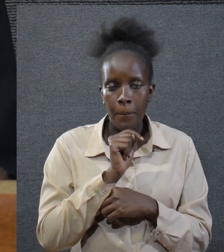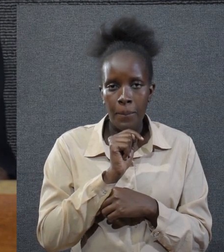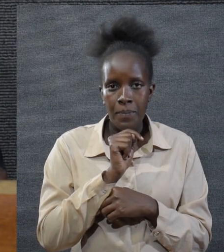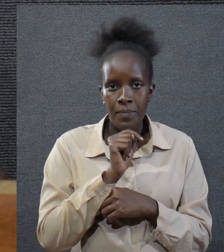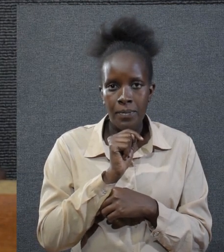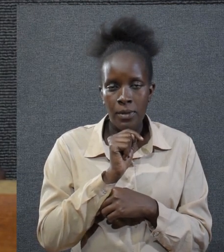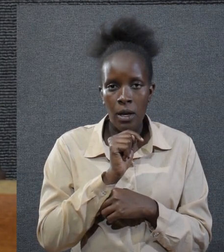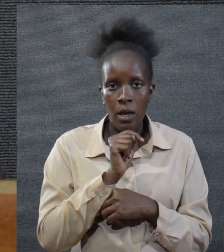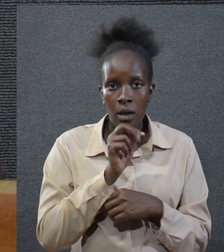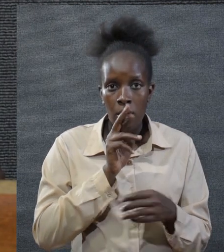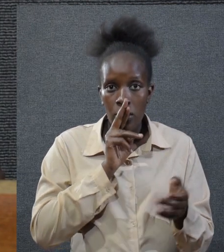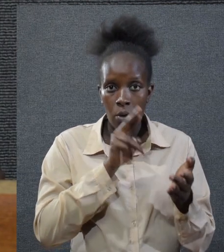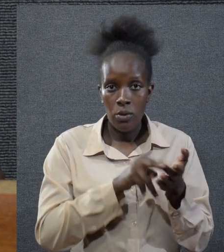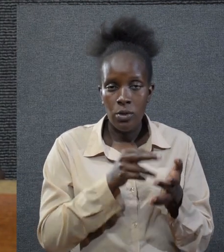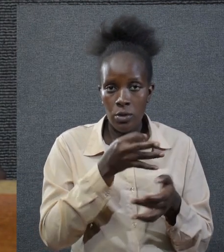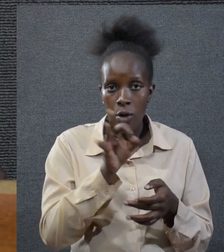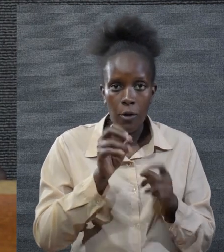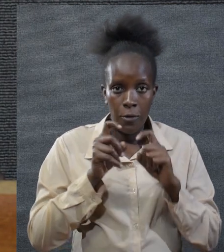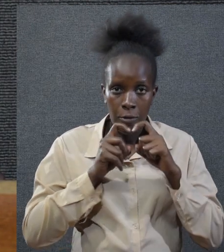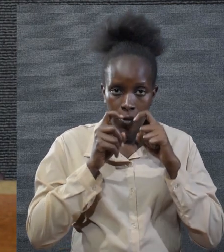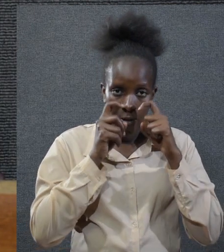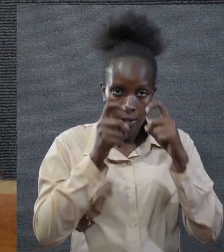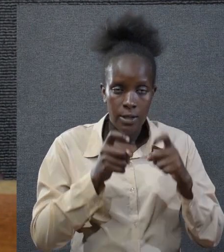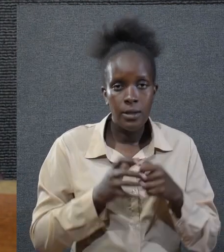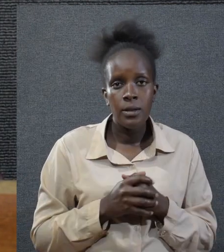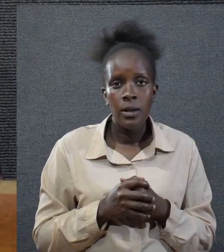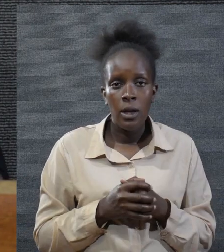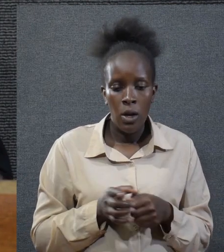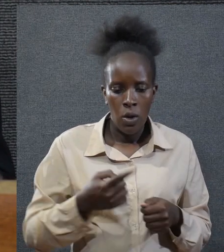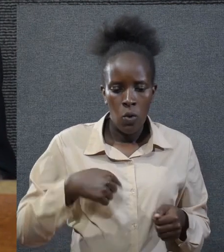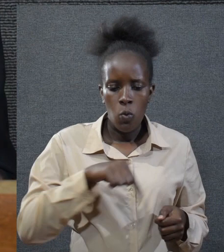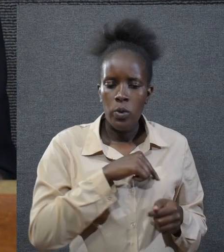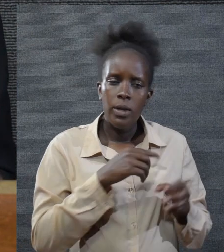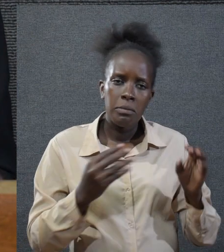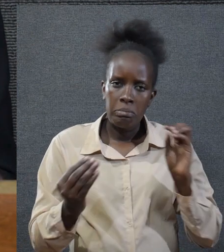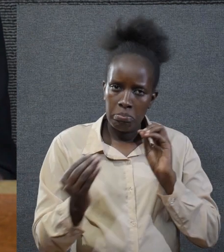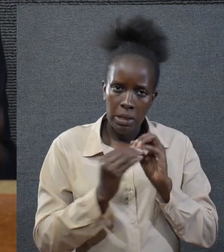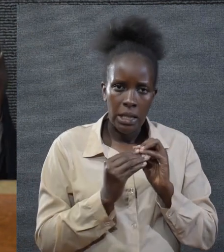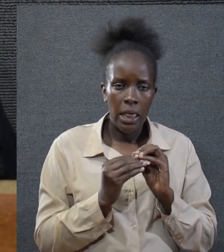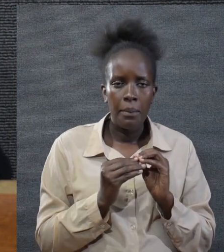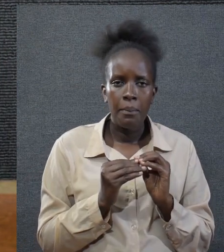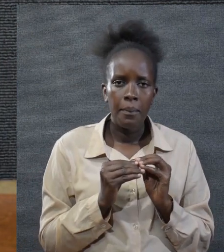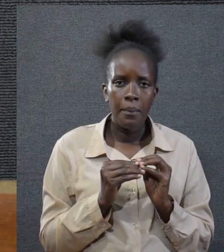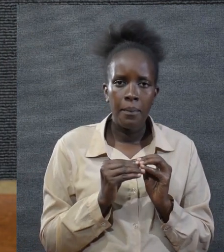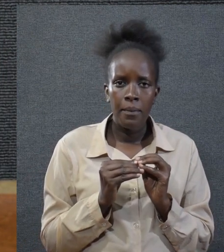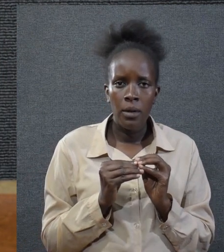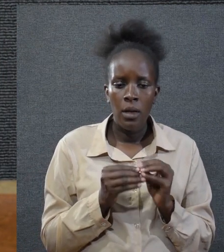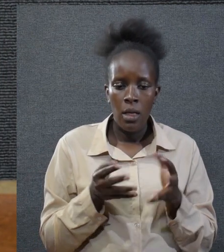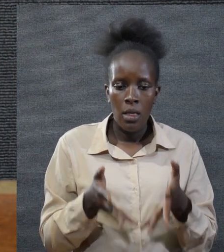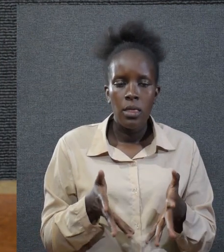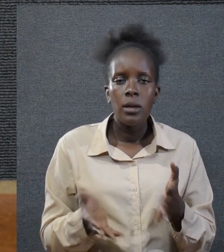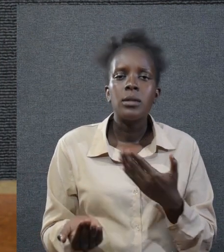yes the consequence of our sins we meet them